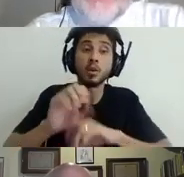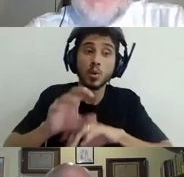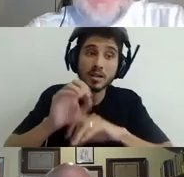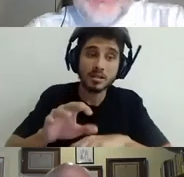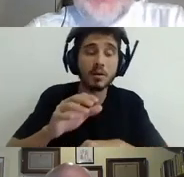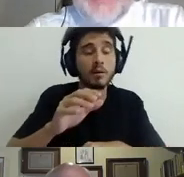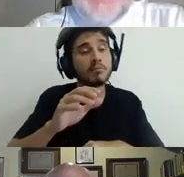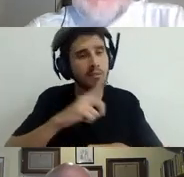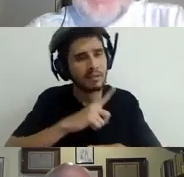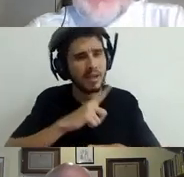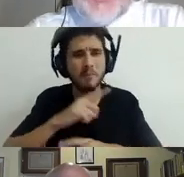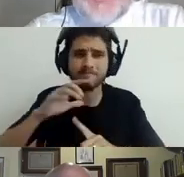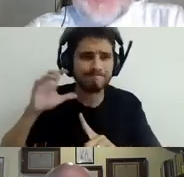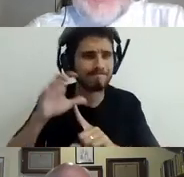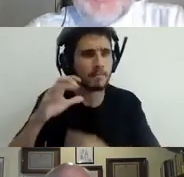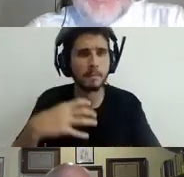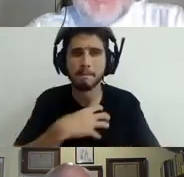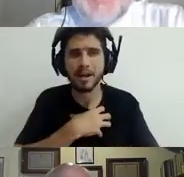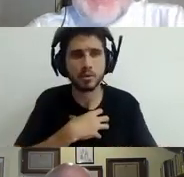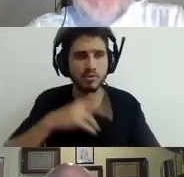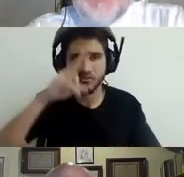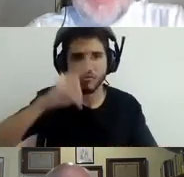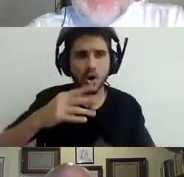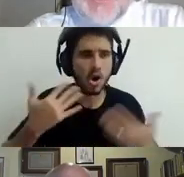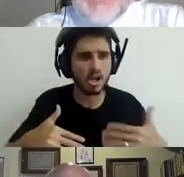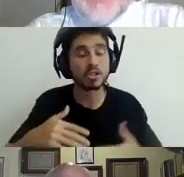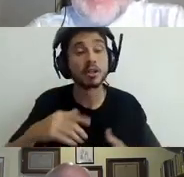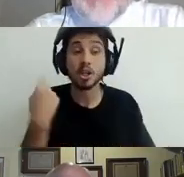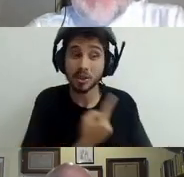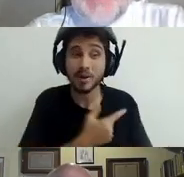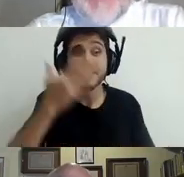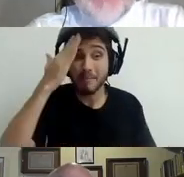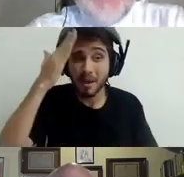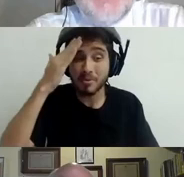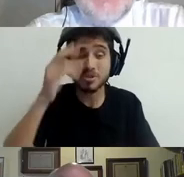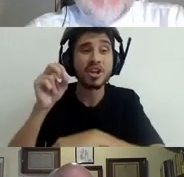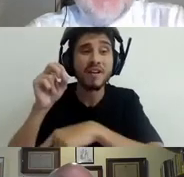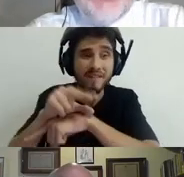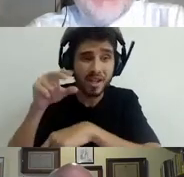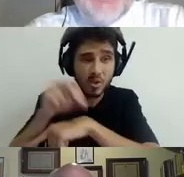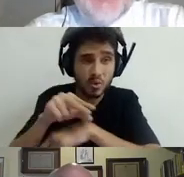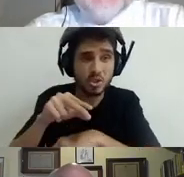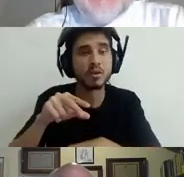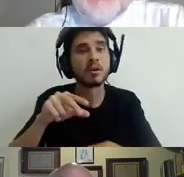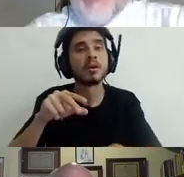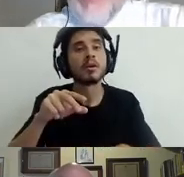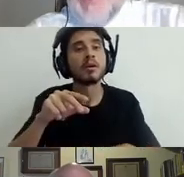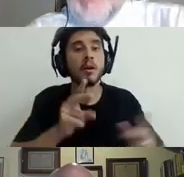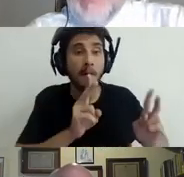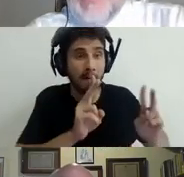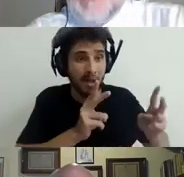We know that the virus is not hitting everyone at the same level. The virus is